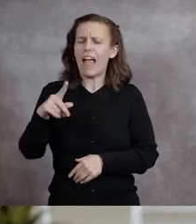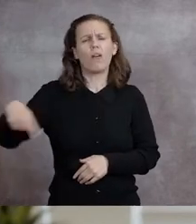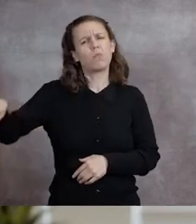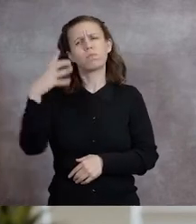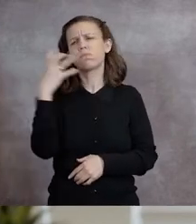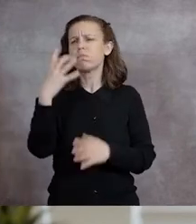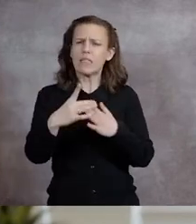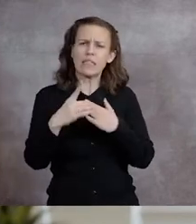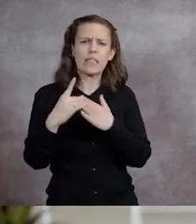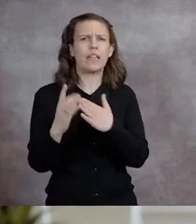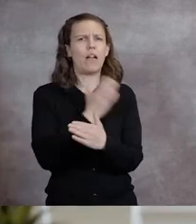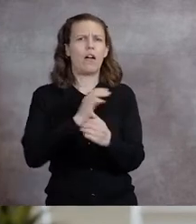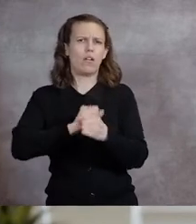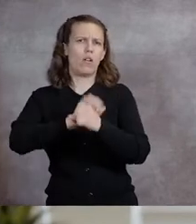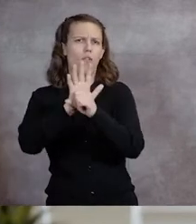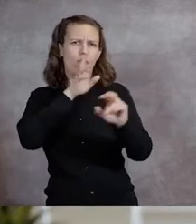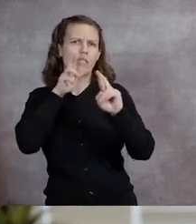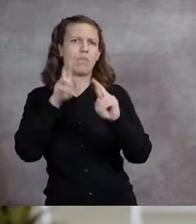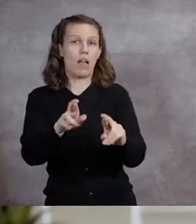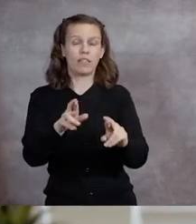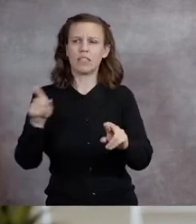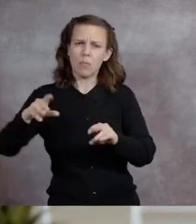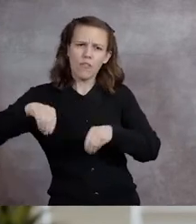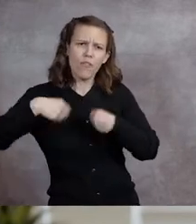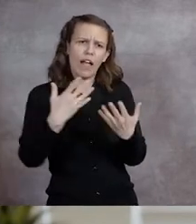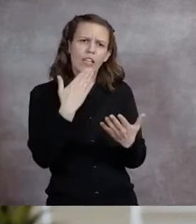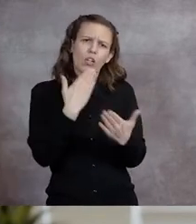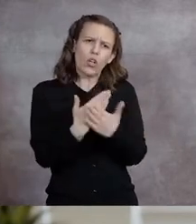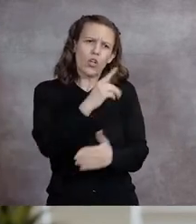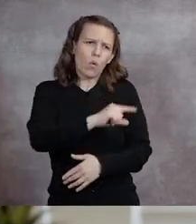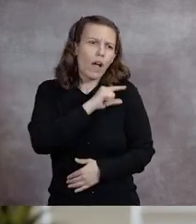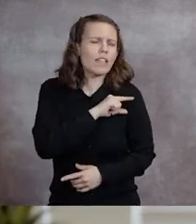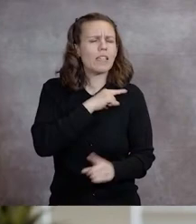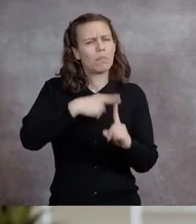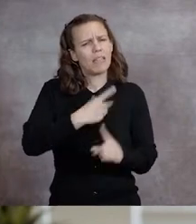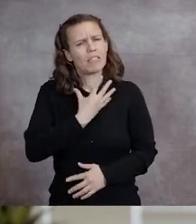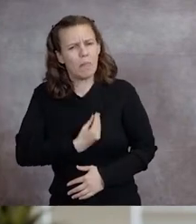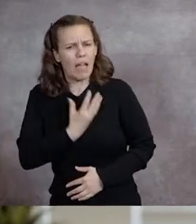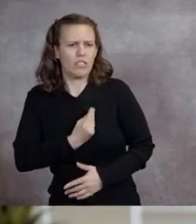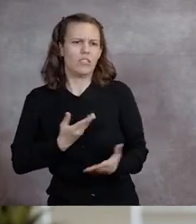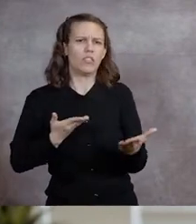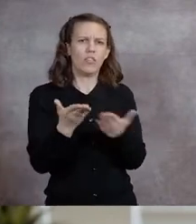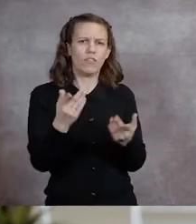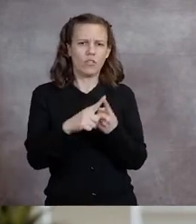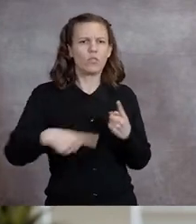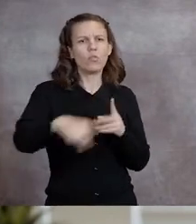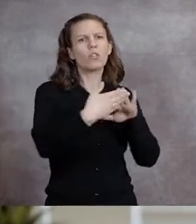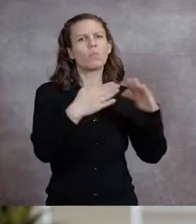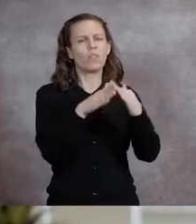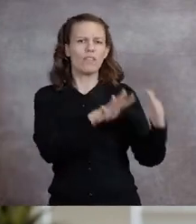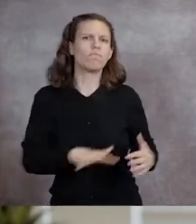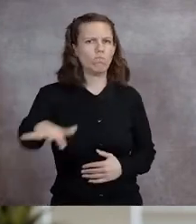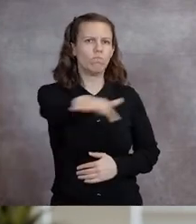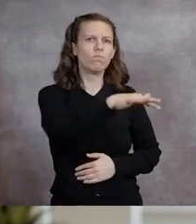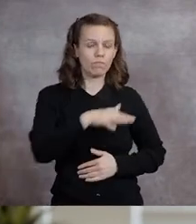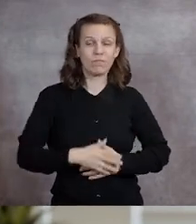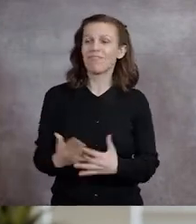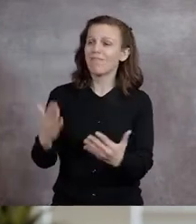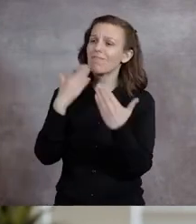the front lines of our COVID response, providing quality and compassionate healthcare services to our community and beyond.